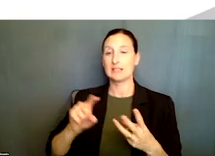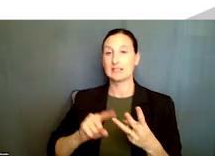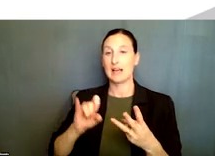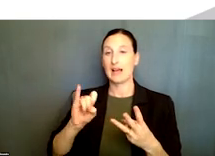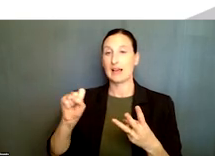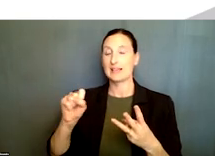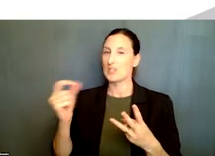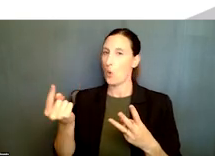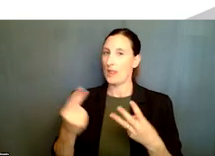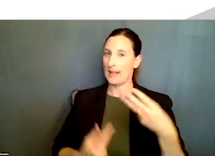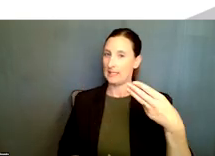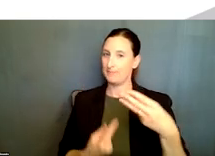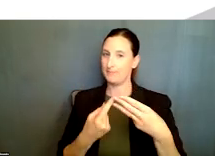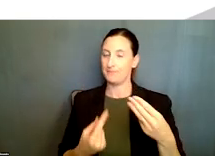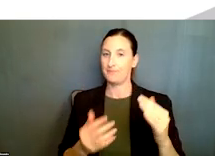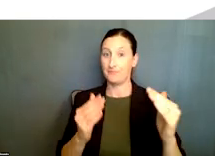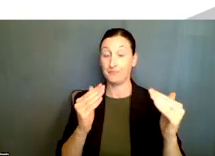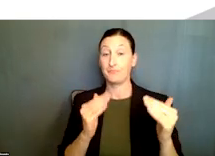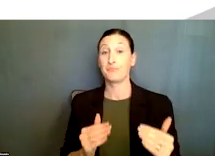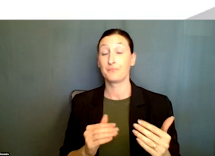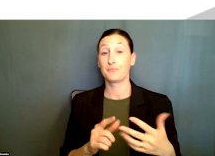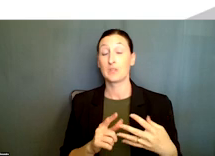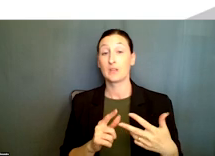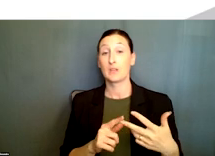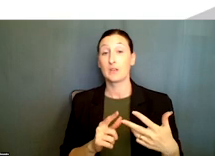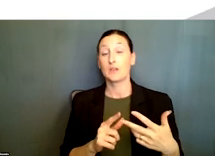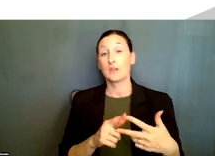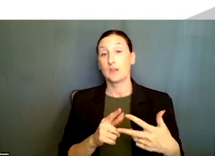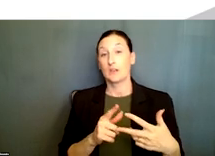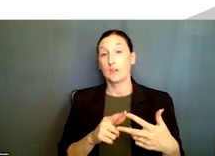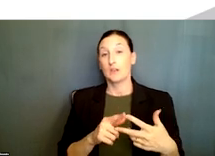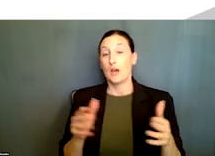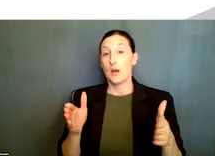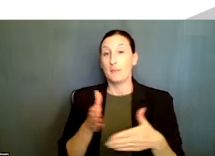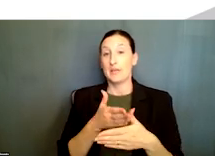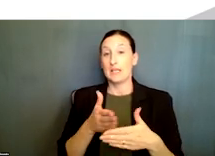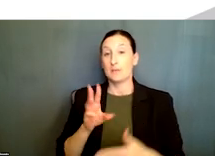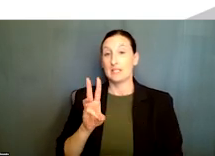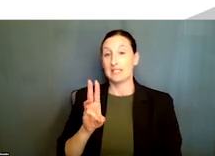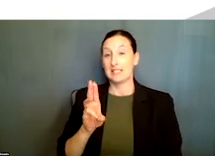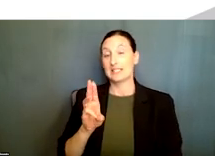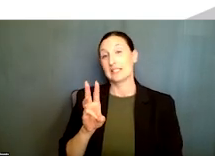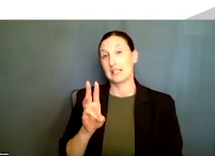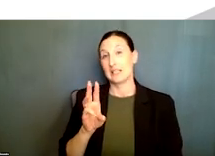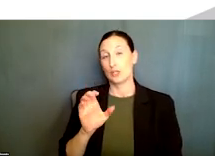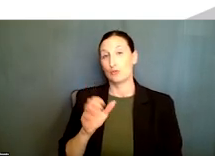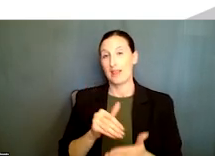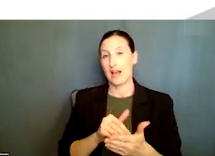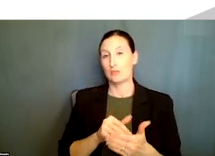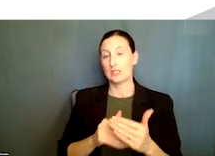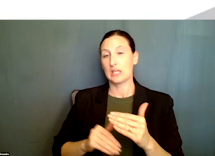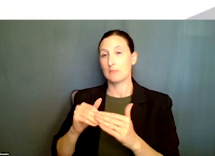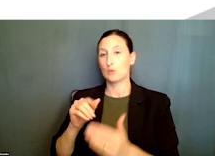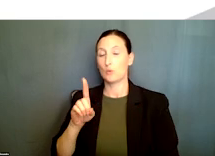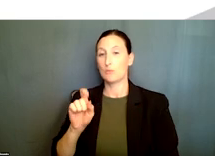Medium projects, there are from $600,000 to $1.2 million. The duration is up to four years.